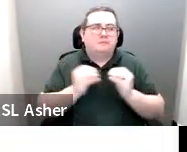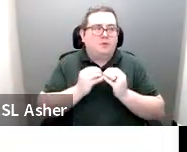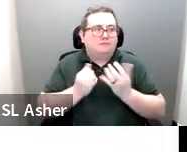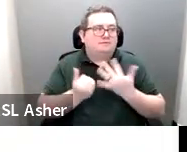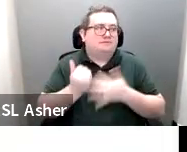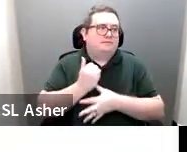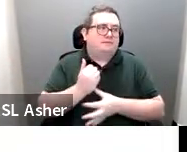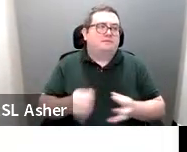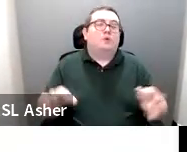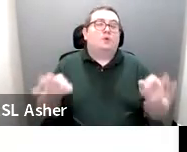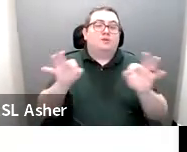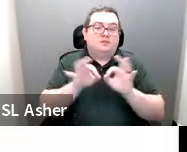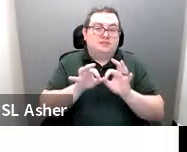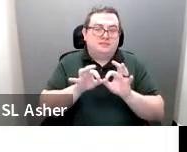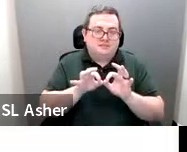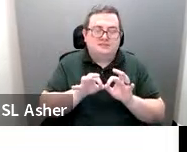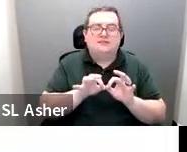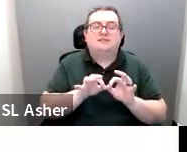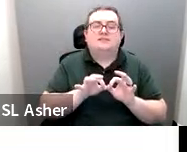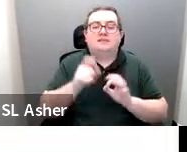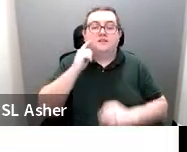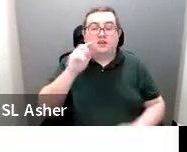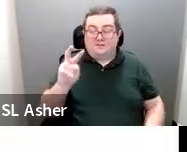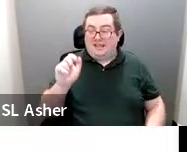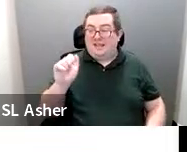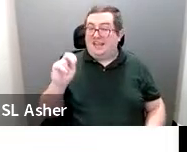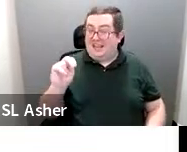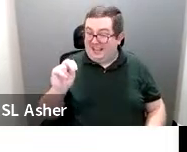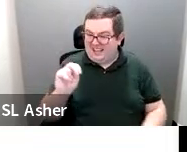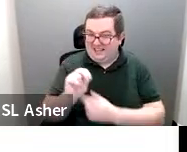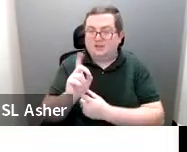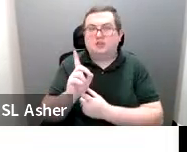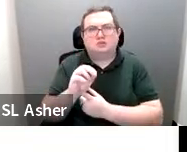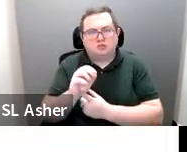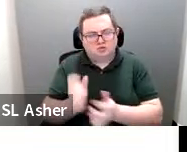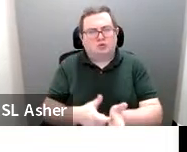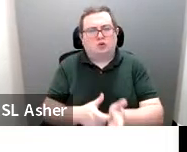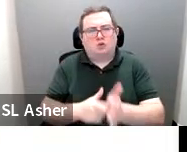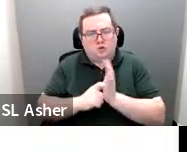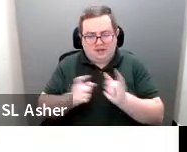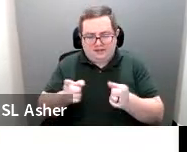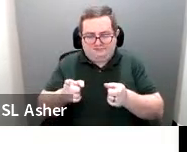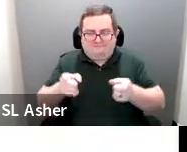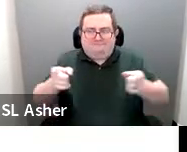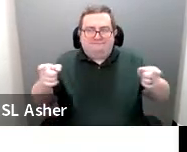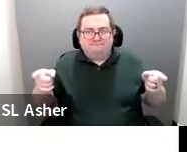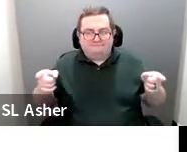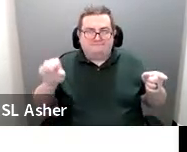kind of your standard size for vehicles, for van spaces, you do need that extra width.